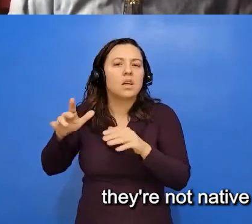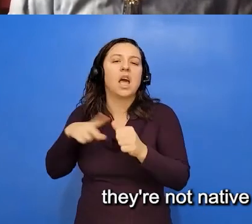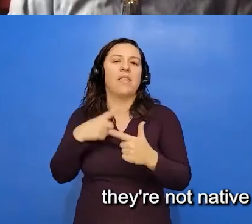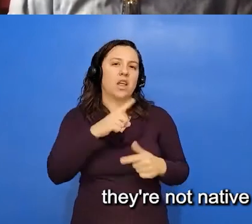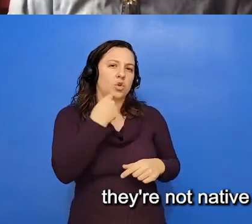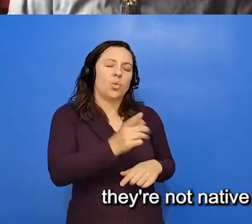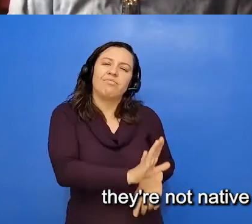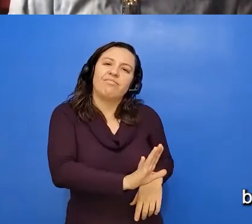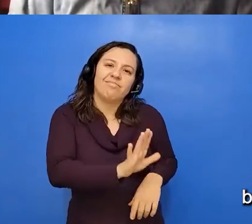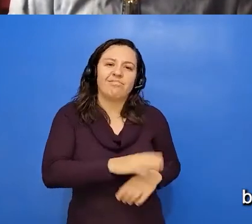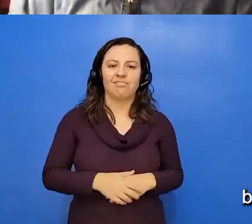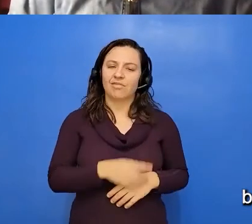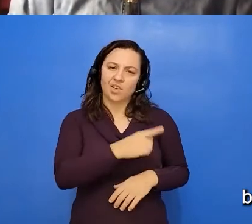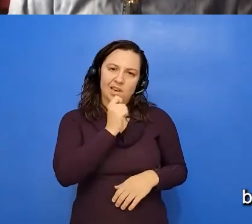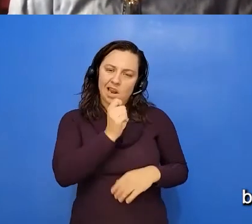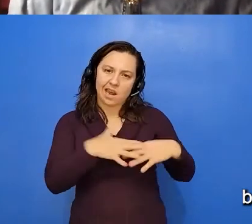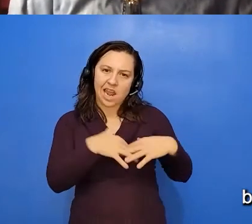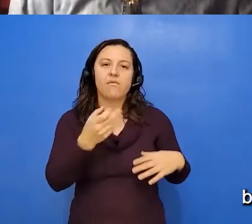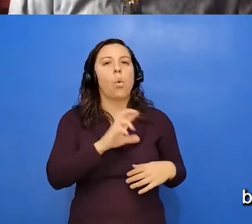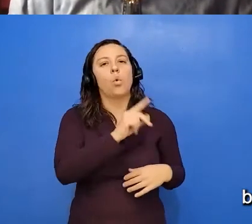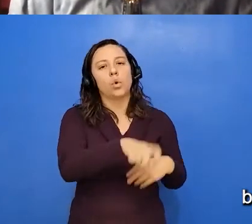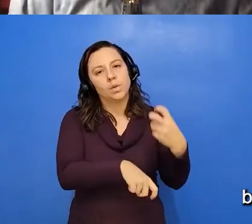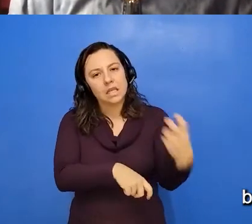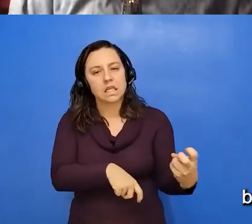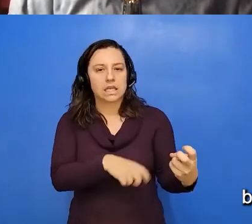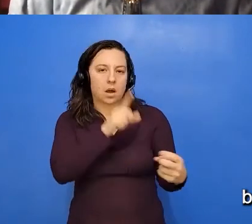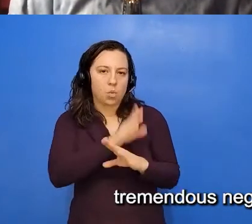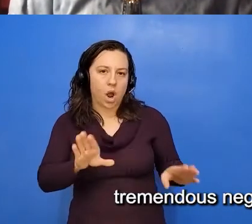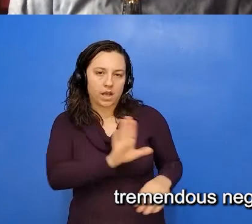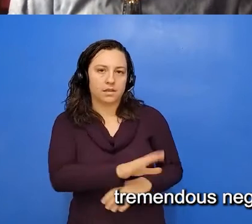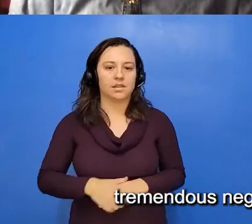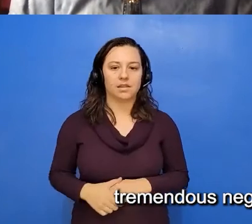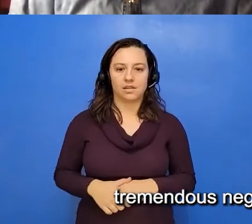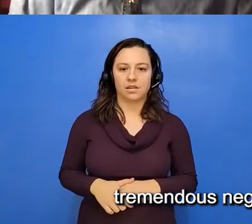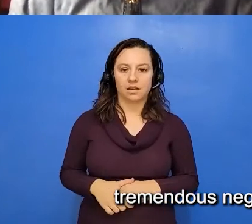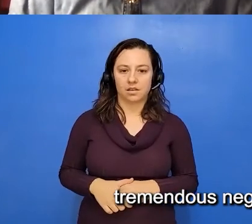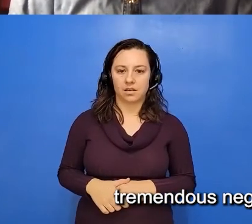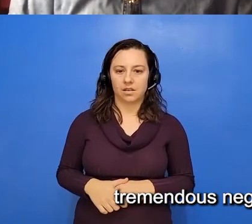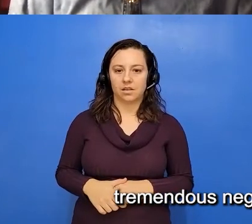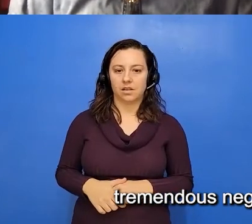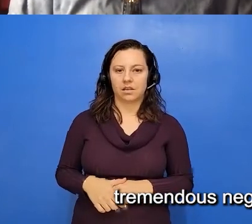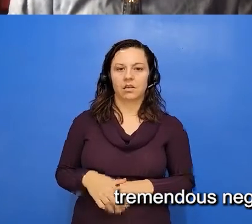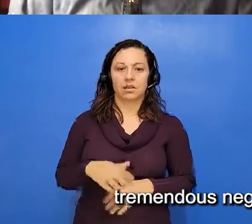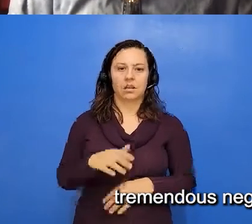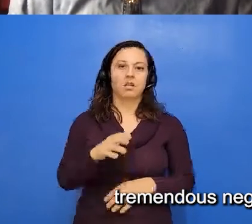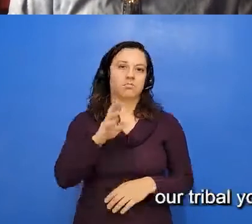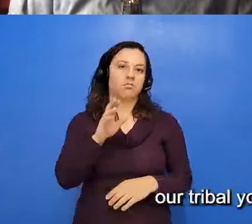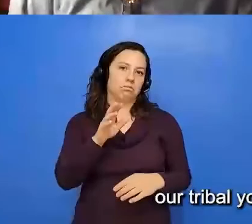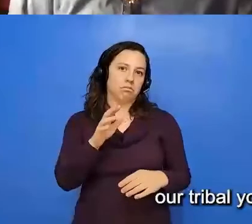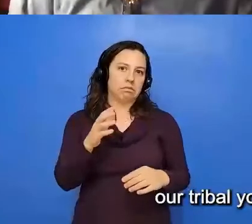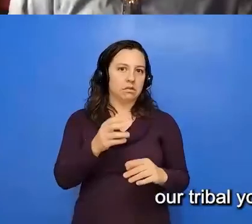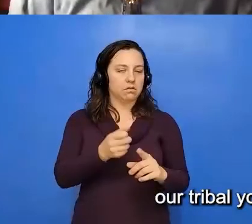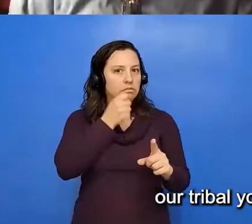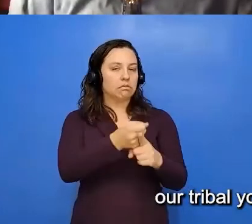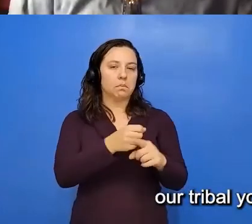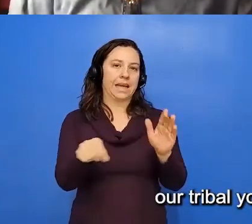not Native, or that they need to sit down and be quiet. There's tremendous negative impacts upon them. And so